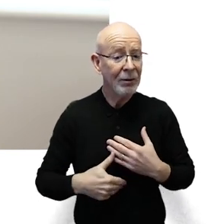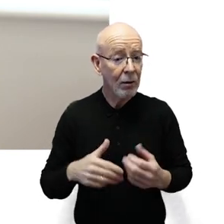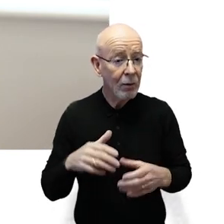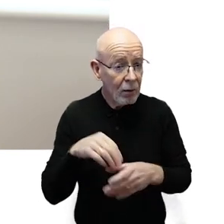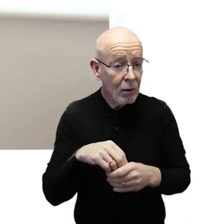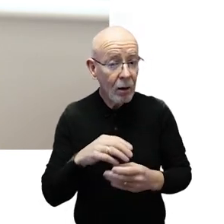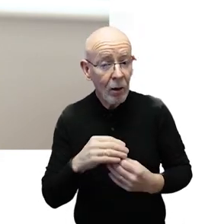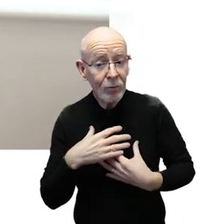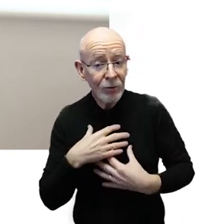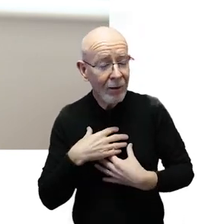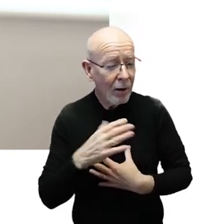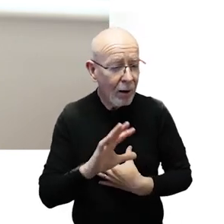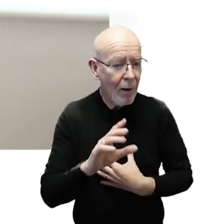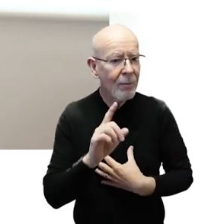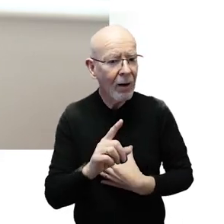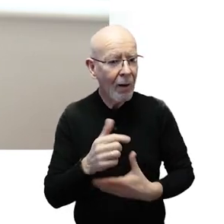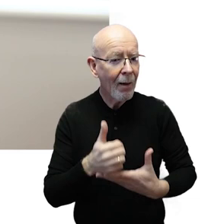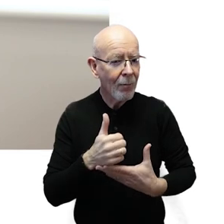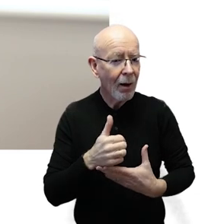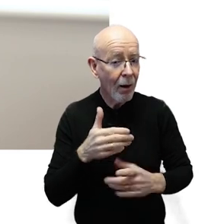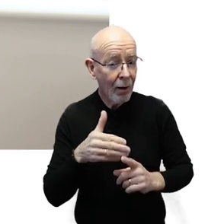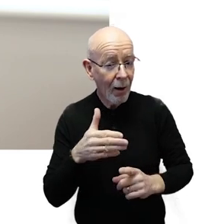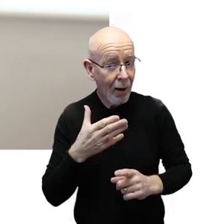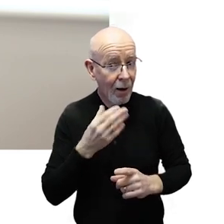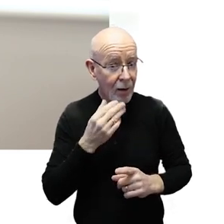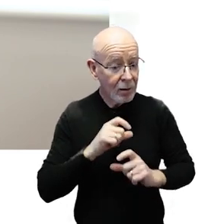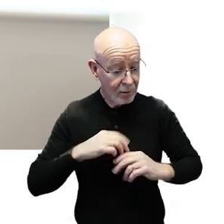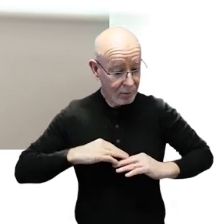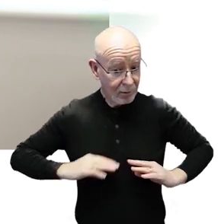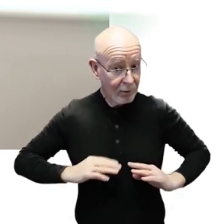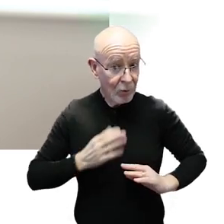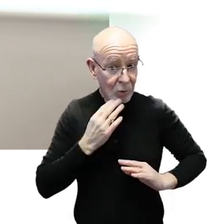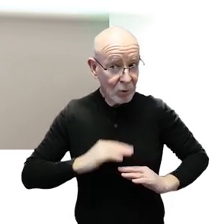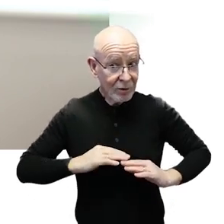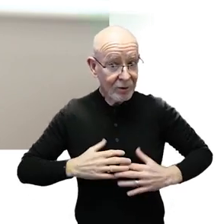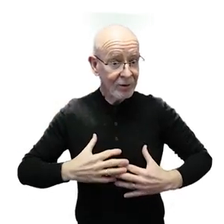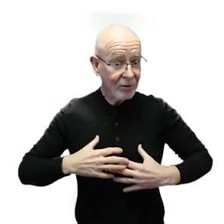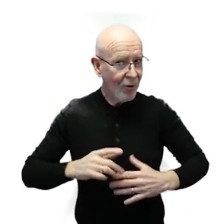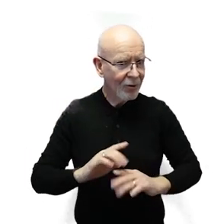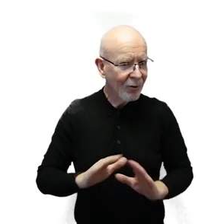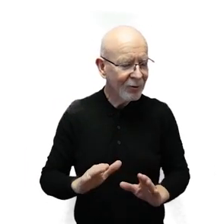involved with our breathing, but it is a sign of whether we are using our diaphragm to breathe or not.